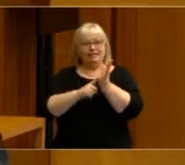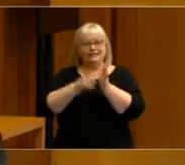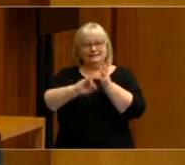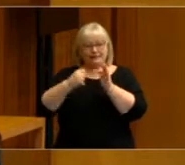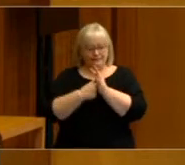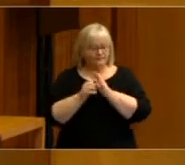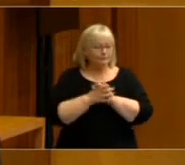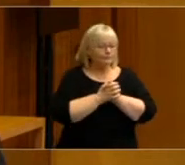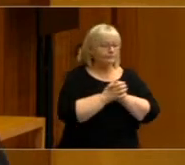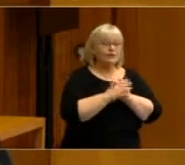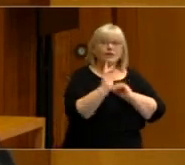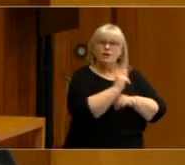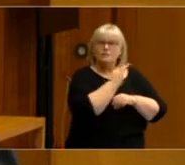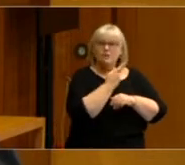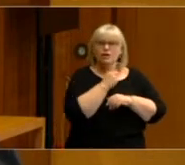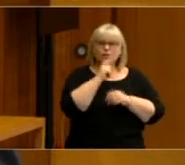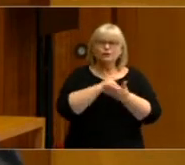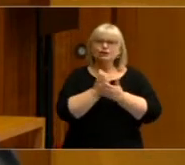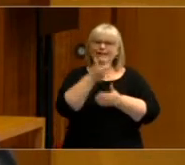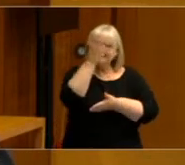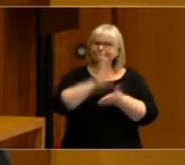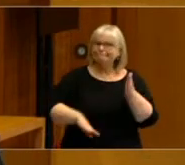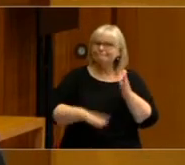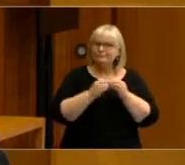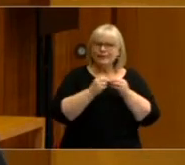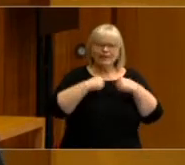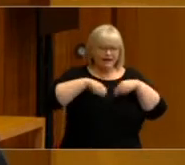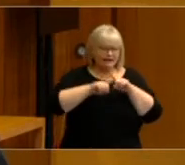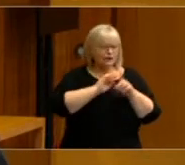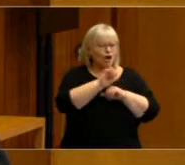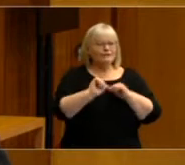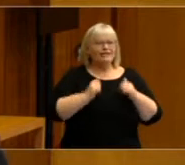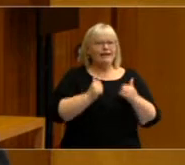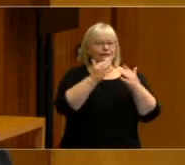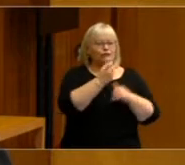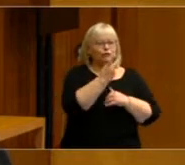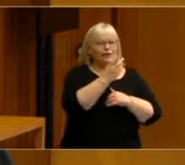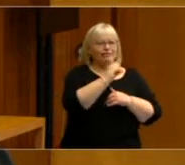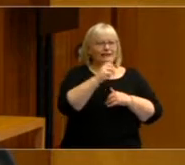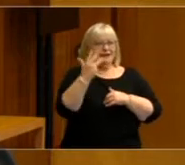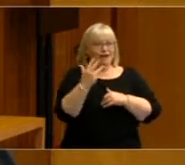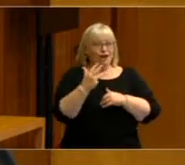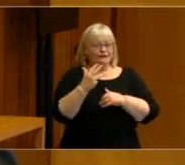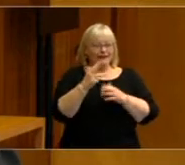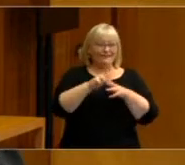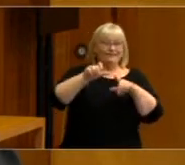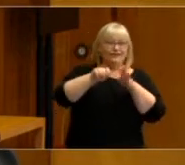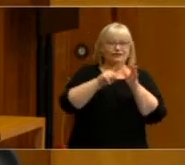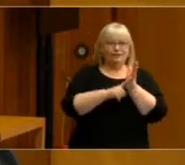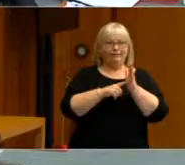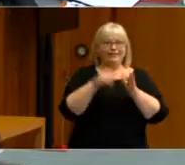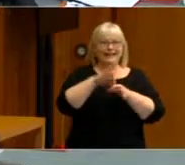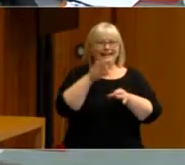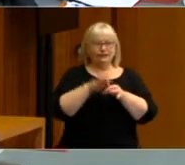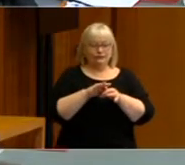Dr Cameron and Professor McAllister will share their insights with us into the results of the 2019 federal election as